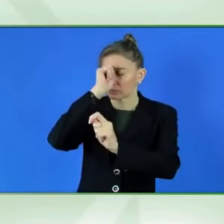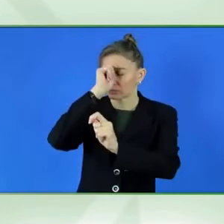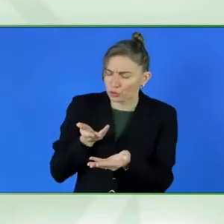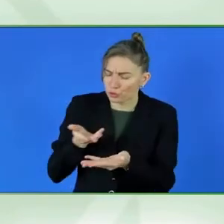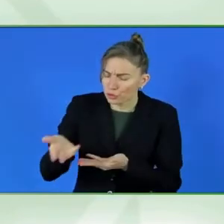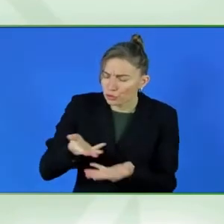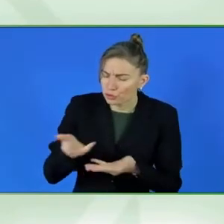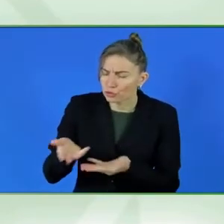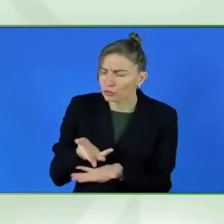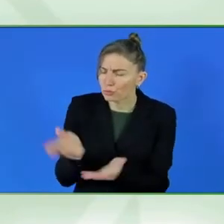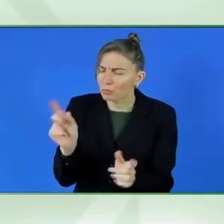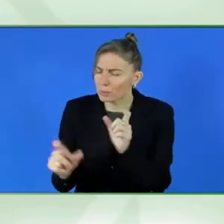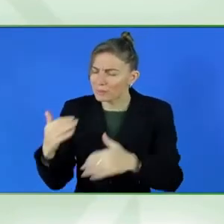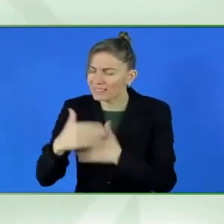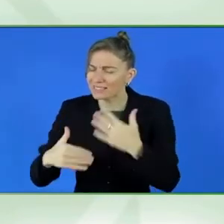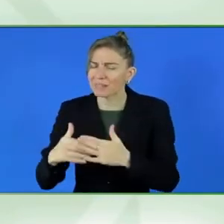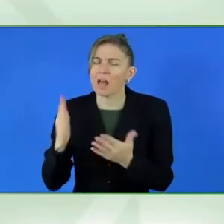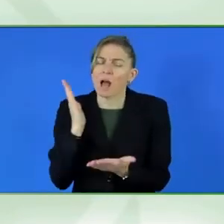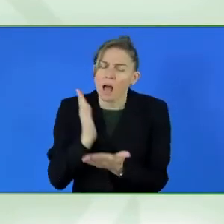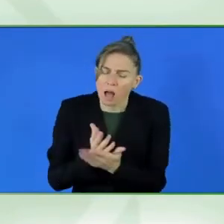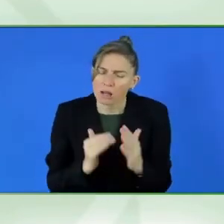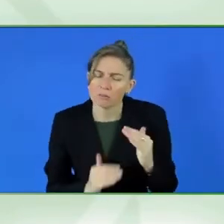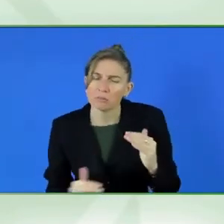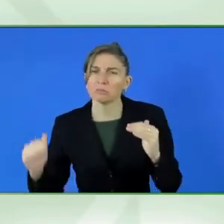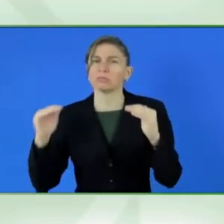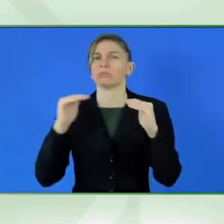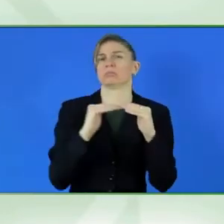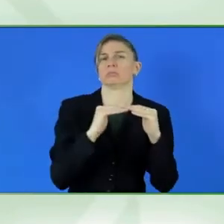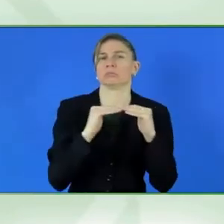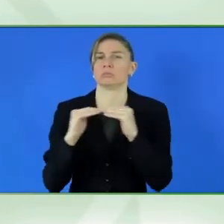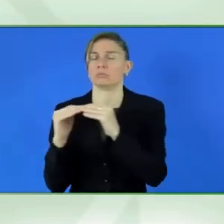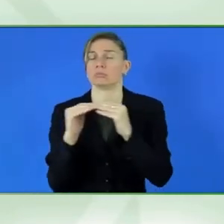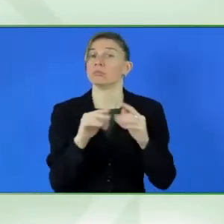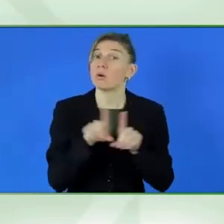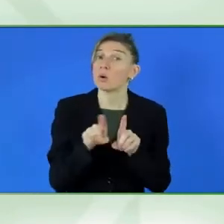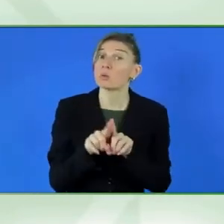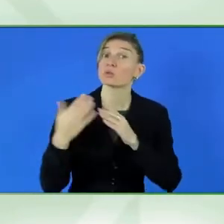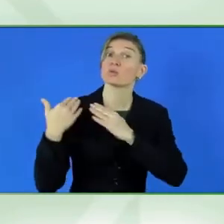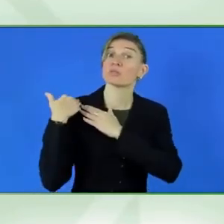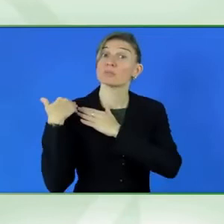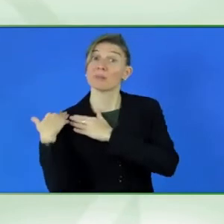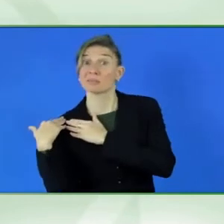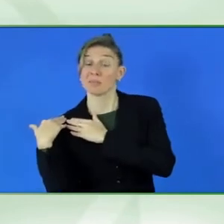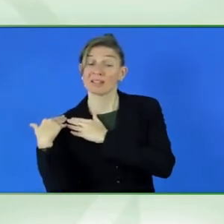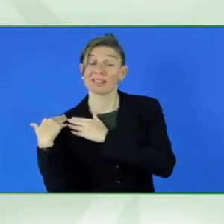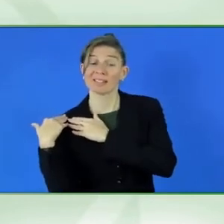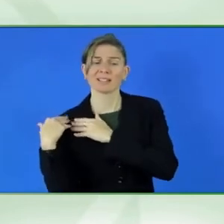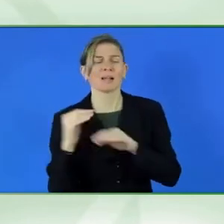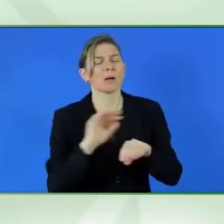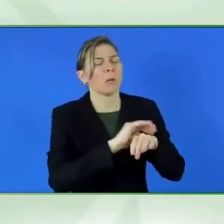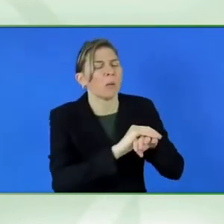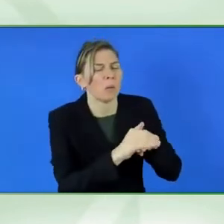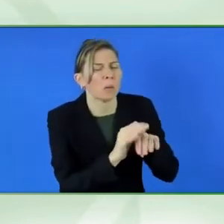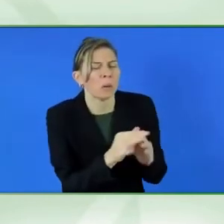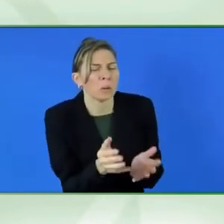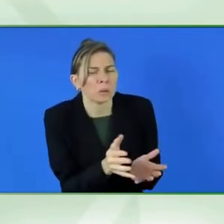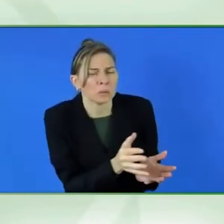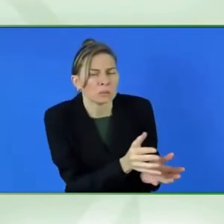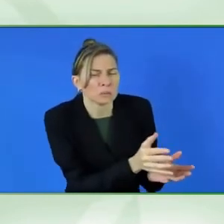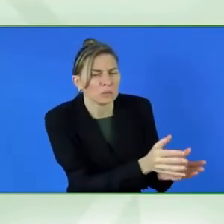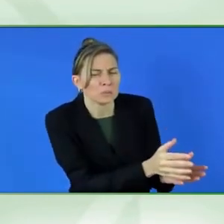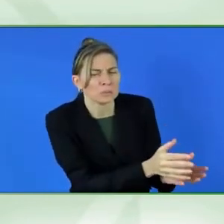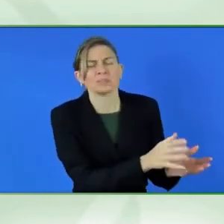equal rights and responsibilities as everybody else. That's my hope. feel like we're very far off it right now. kind of feels like